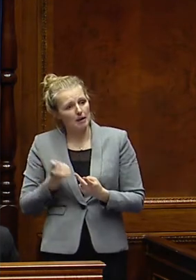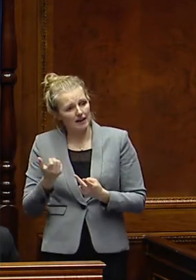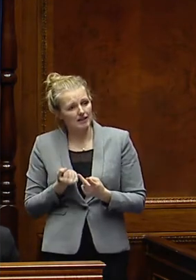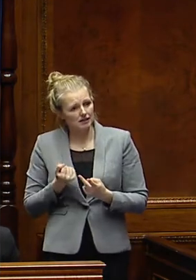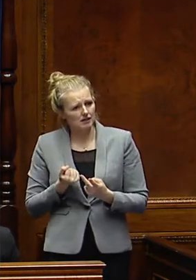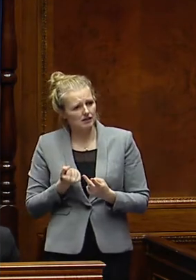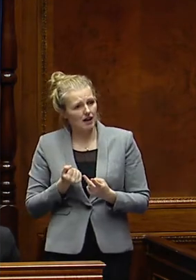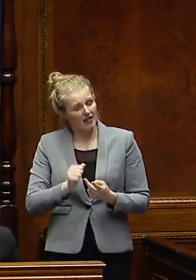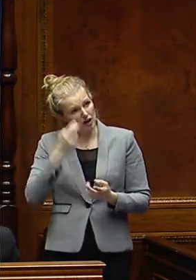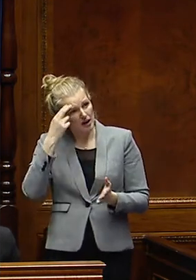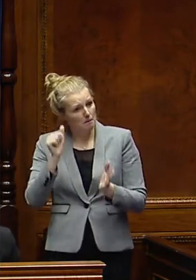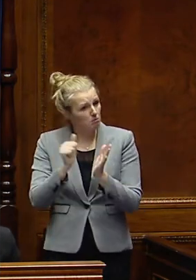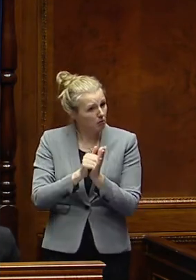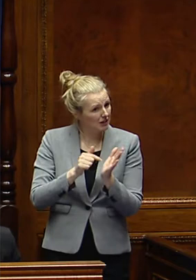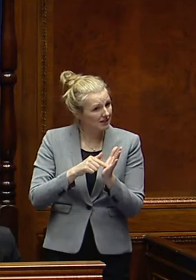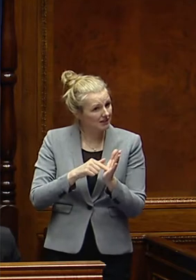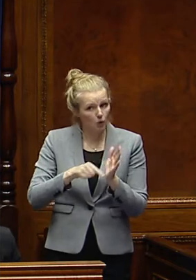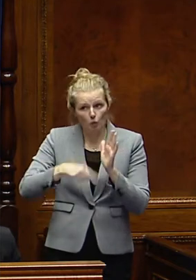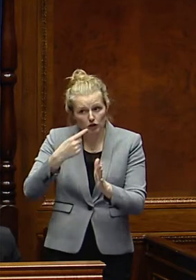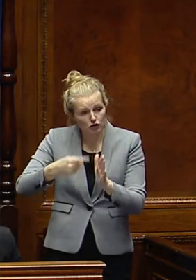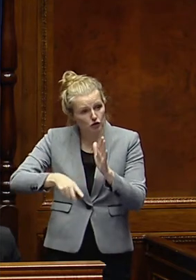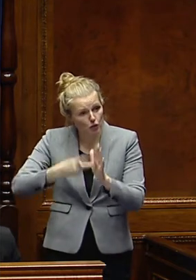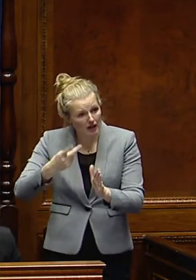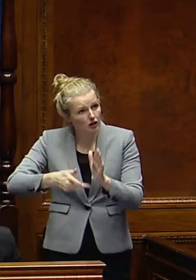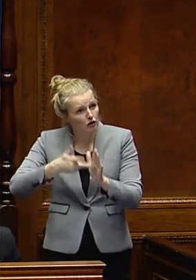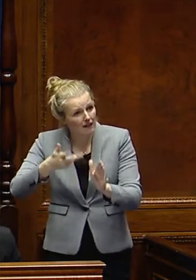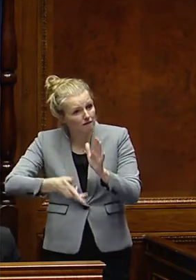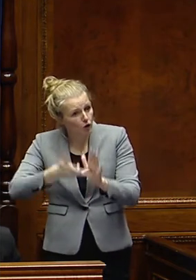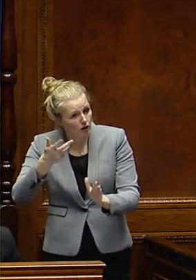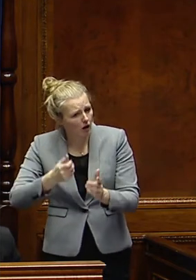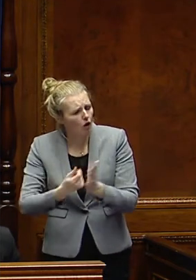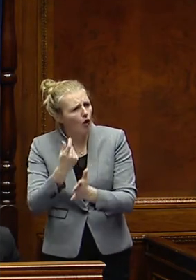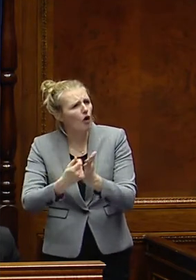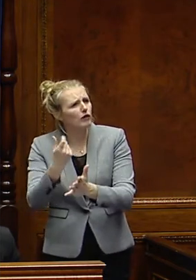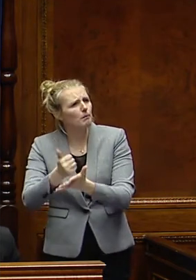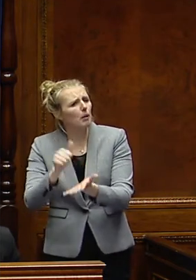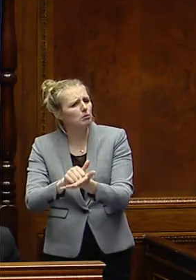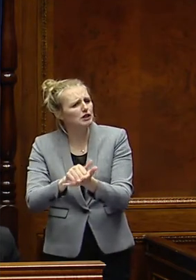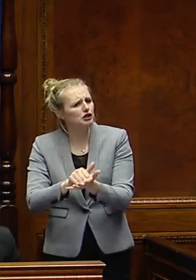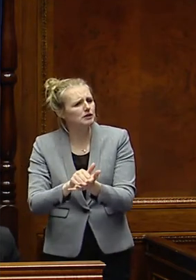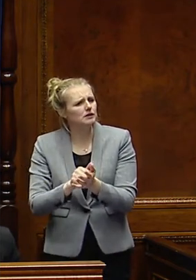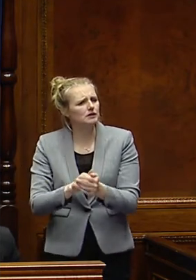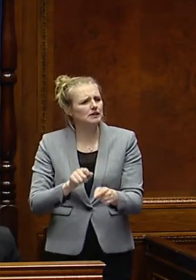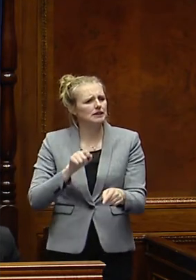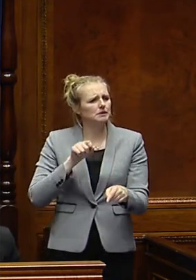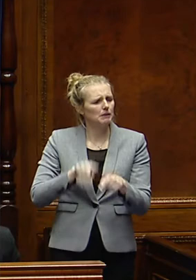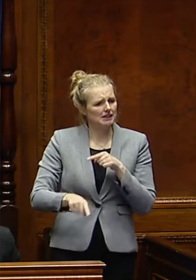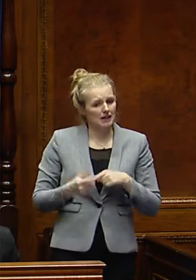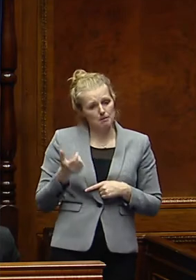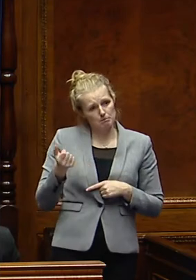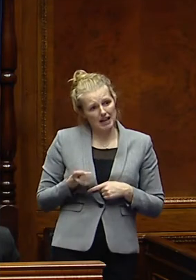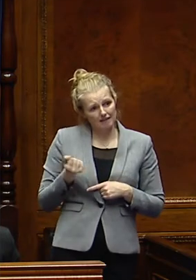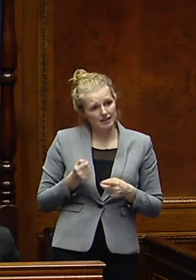are their names published? Is it once, twice, three or four times, particularly for benefits